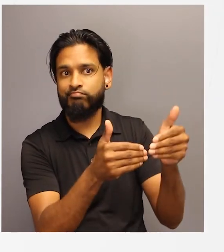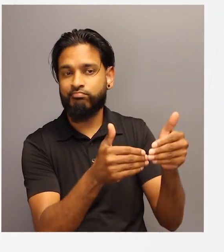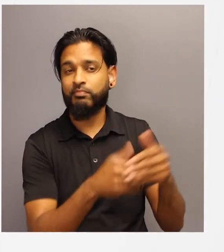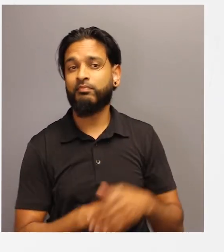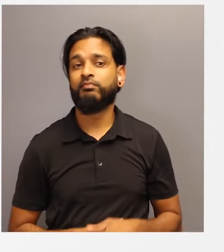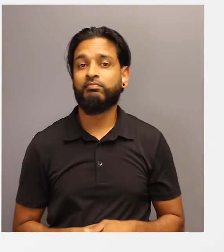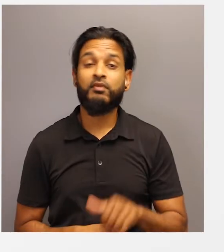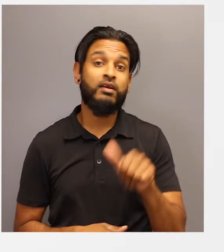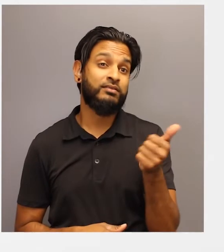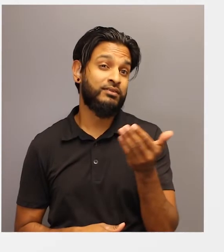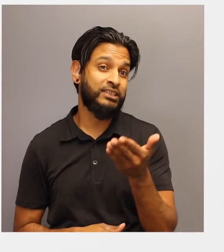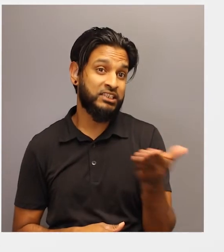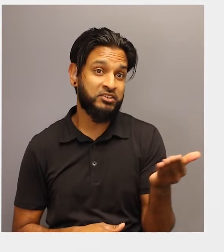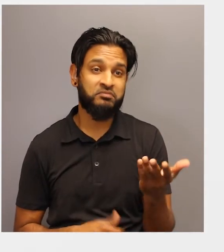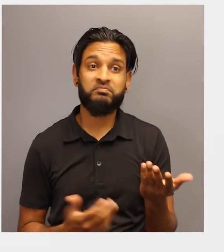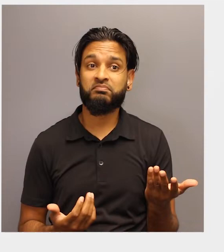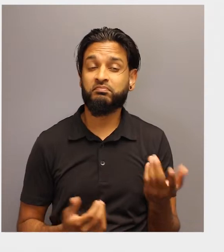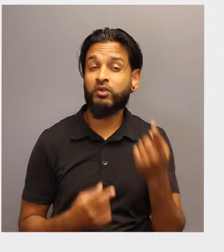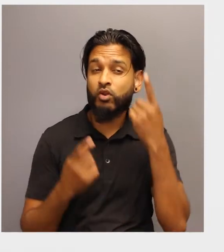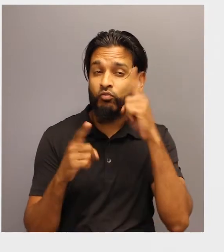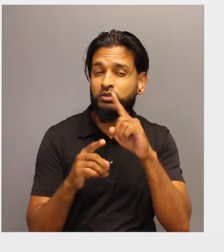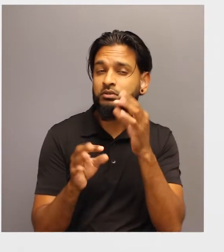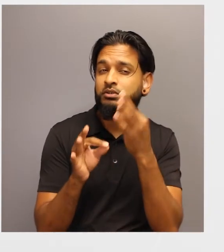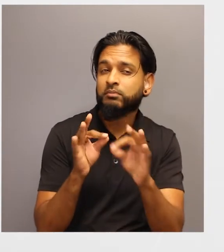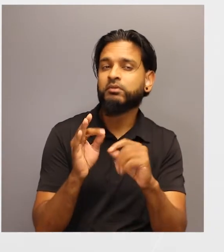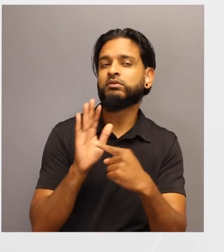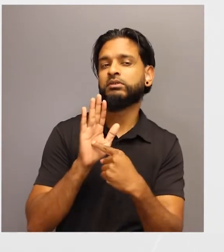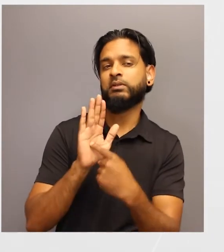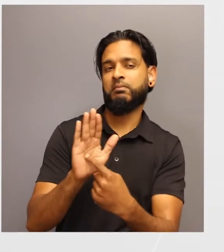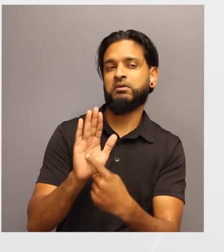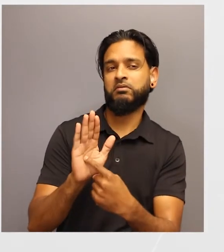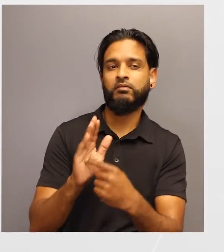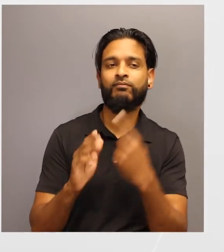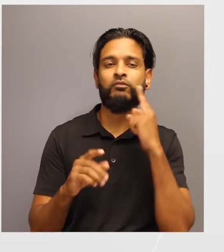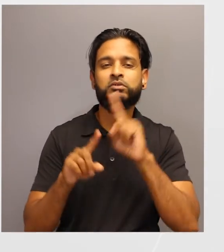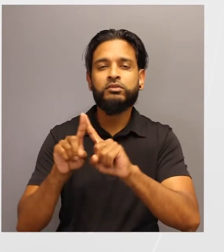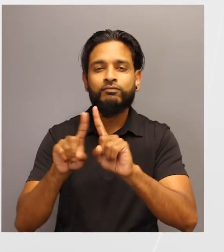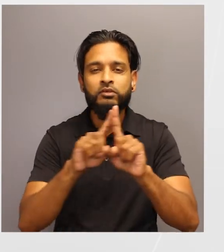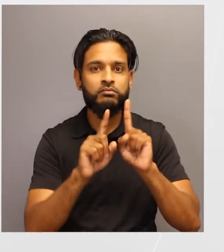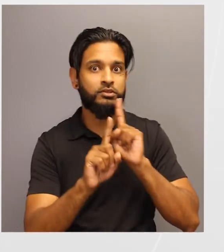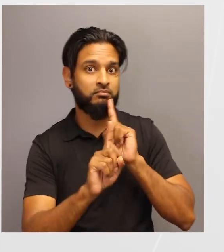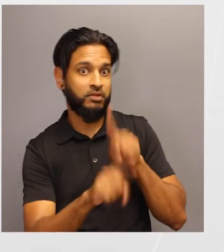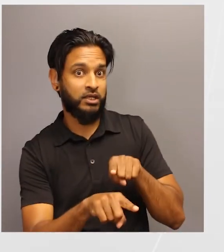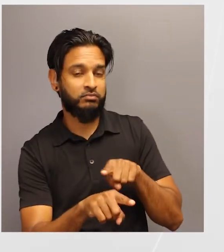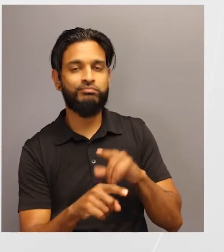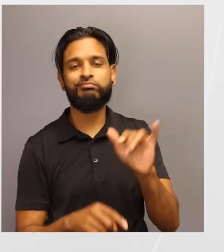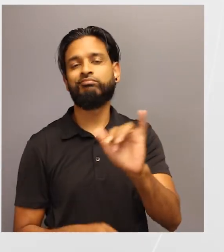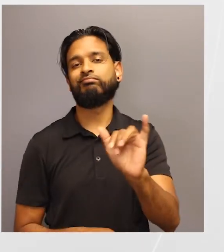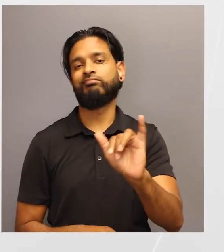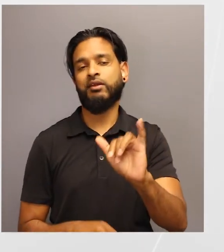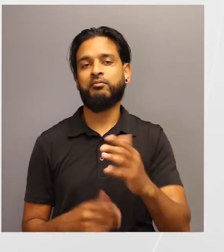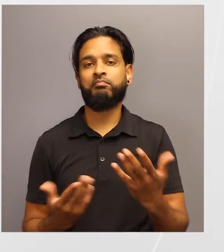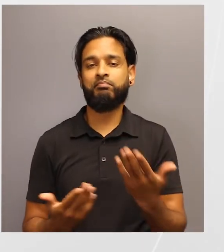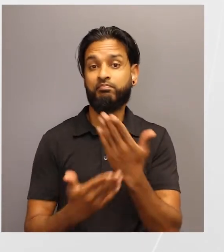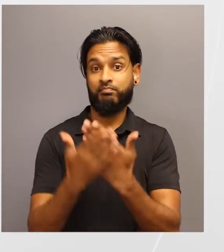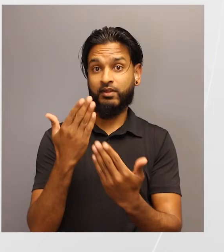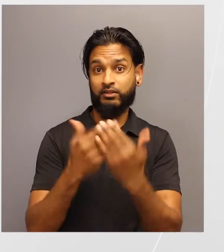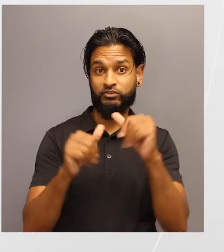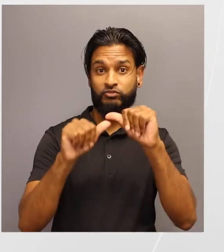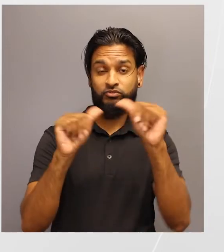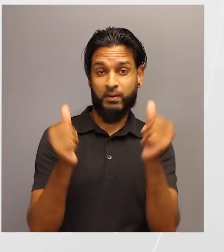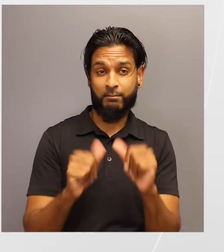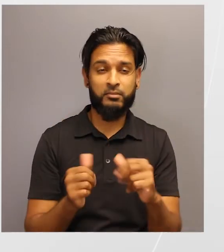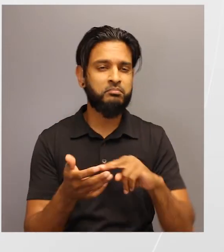command receivers is to agree on simple signals to represent various commands. For example, specific hand signals which mean